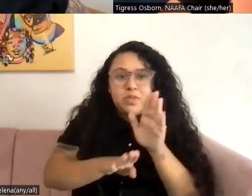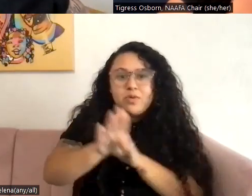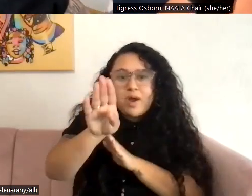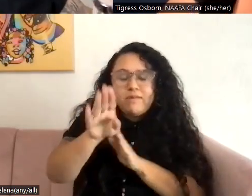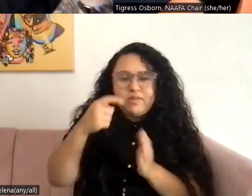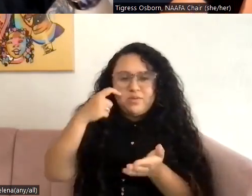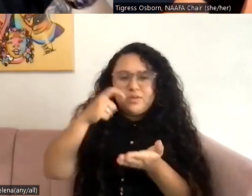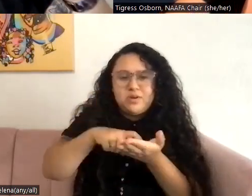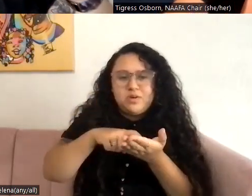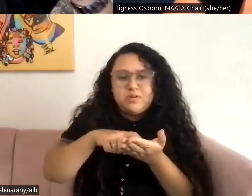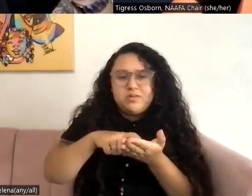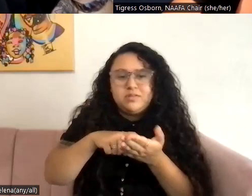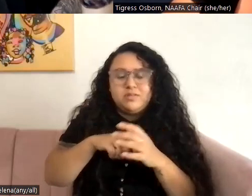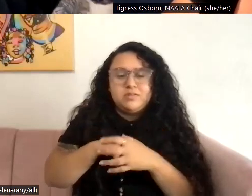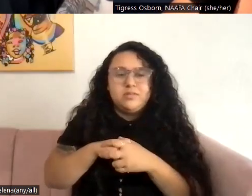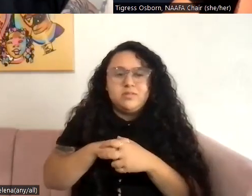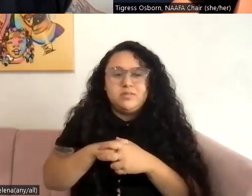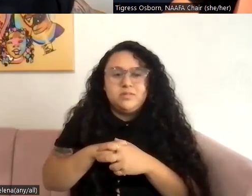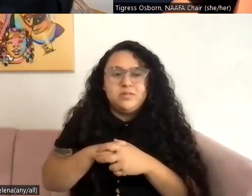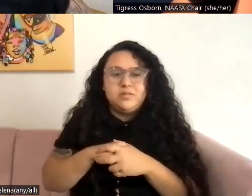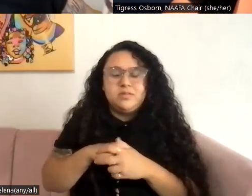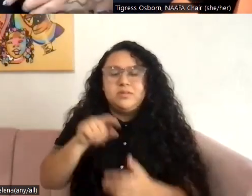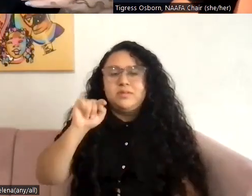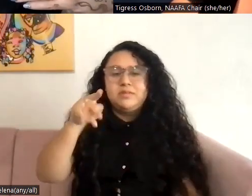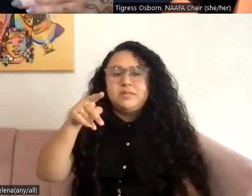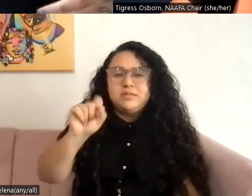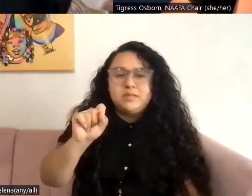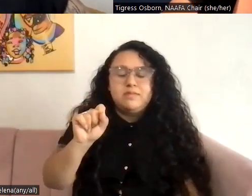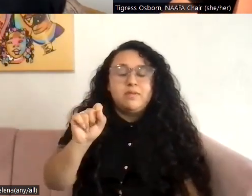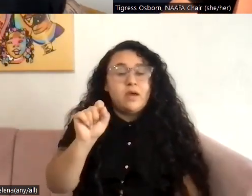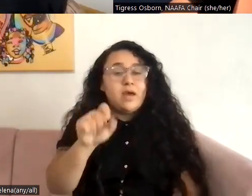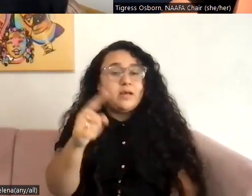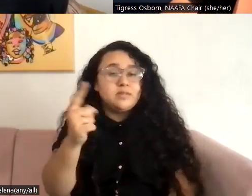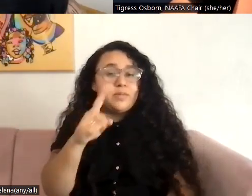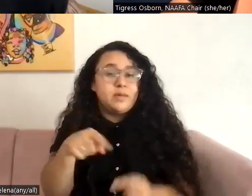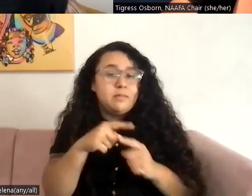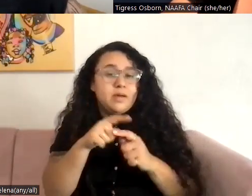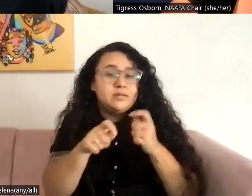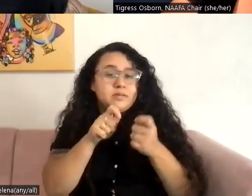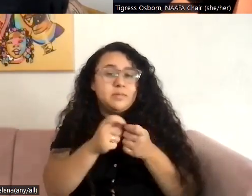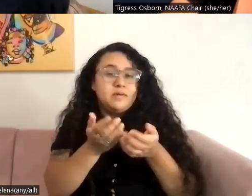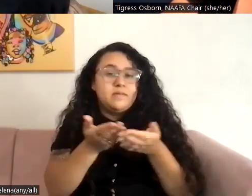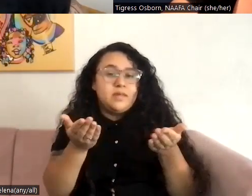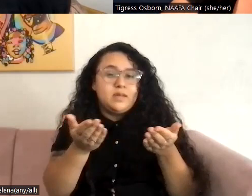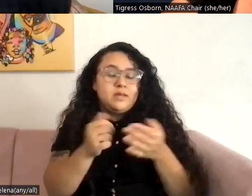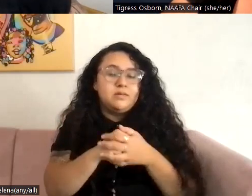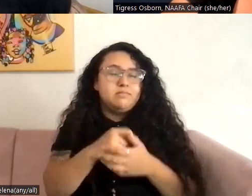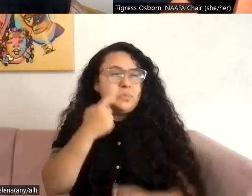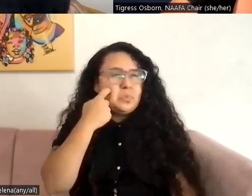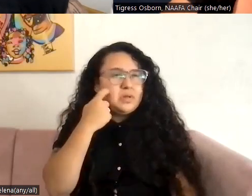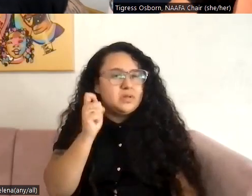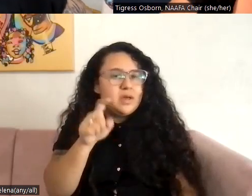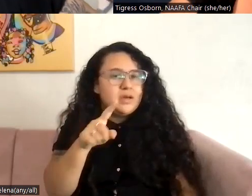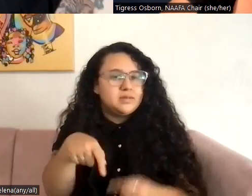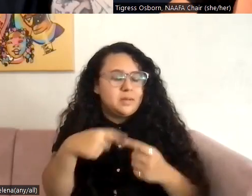found. so I'm getting, I'm getting tips. If I ask a question about a specific thing, like, I think recently I asked